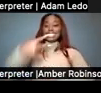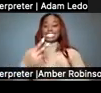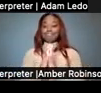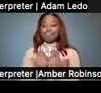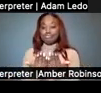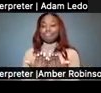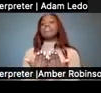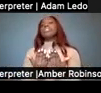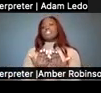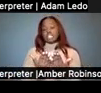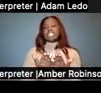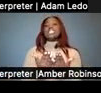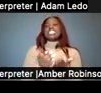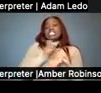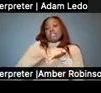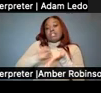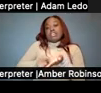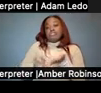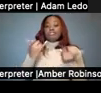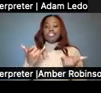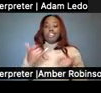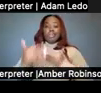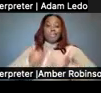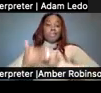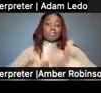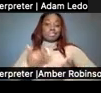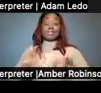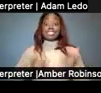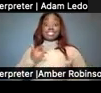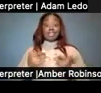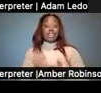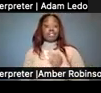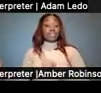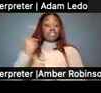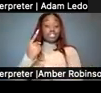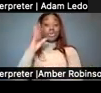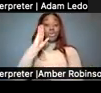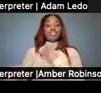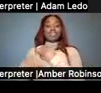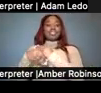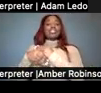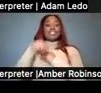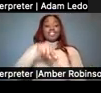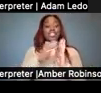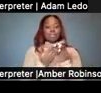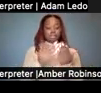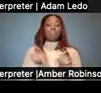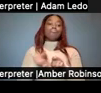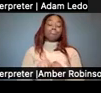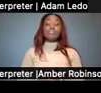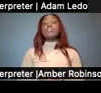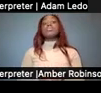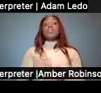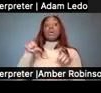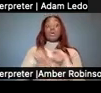the editing process. So that's exciting that within the next year, we'll have a new edition of this book as well. Also through